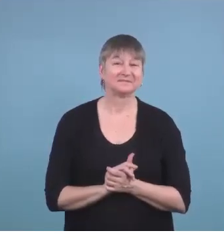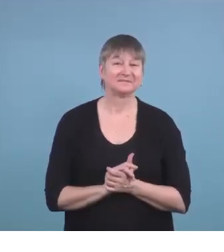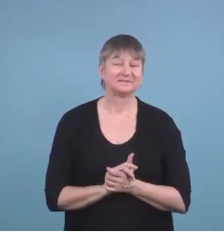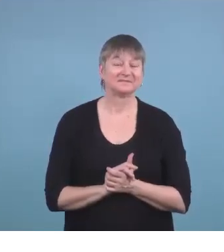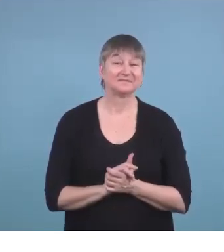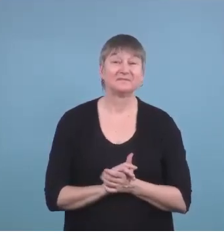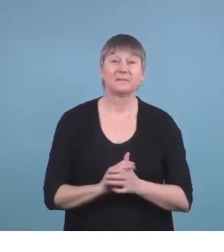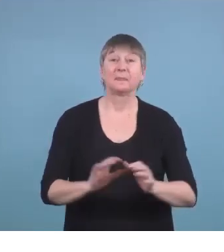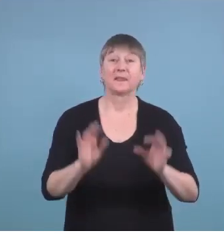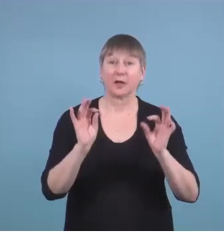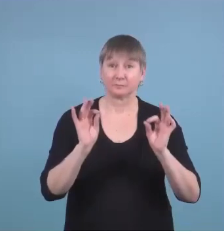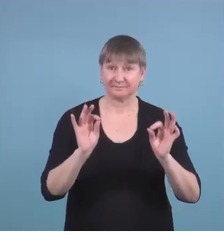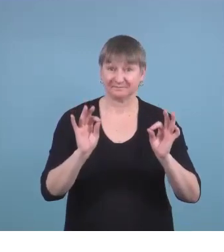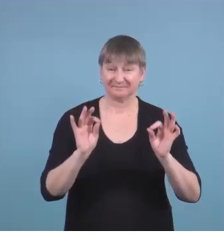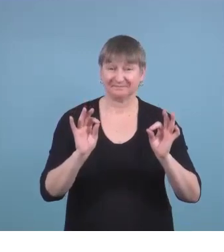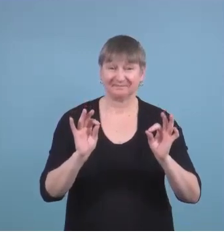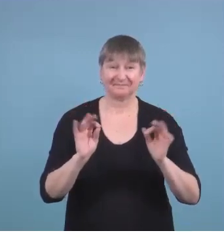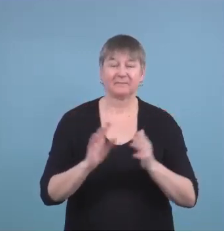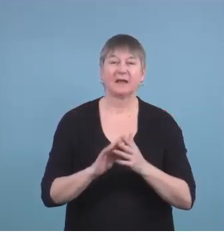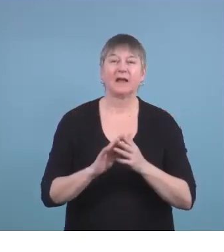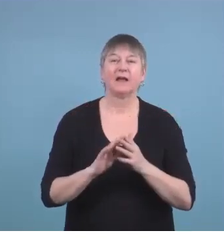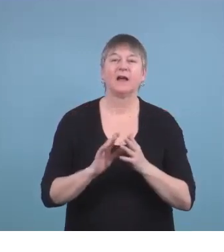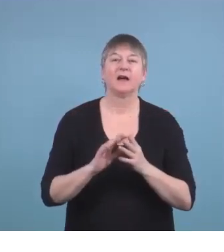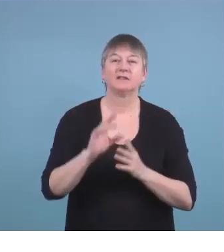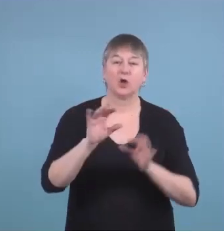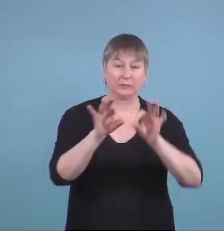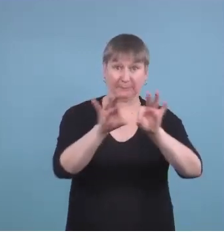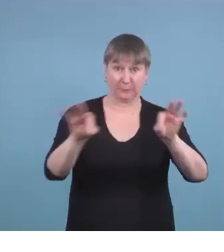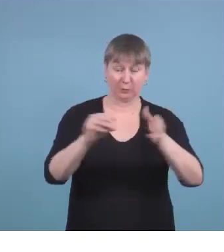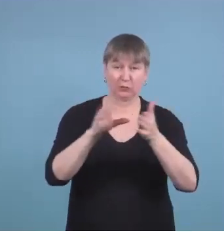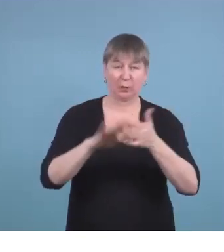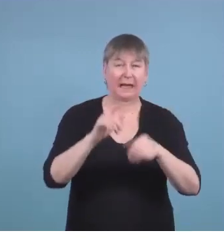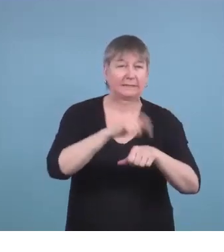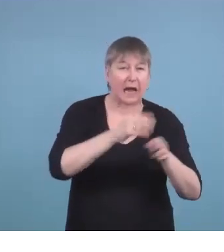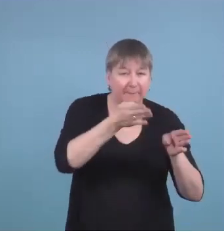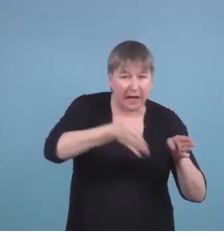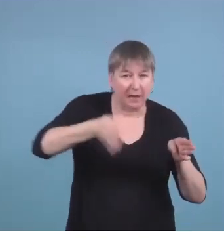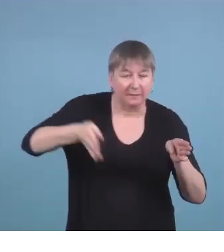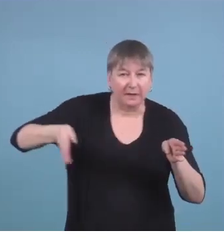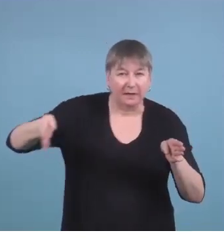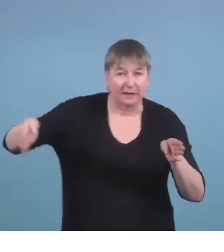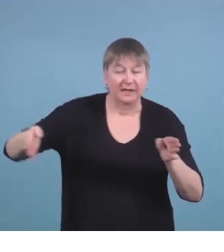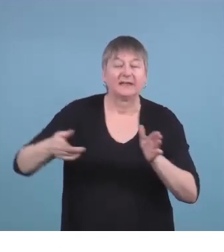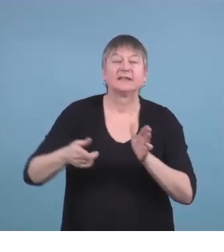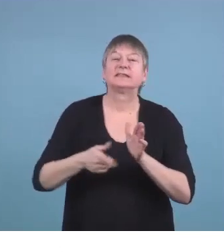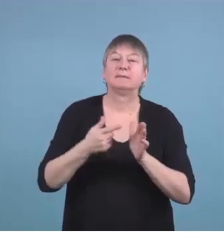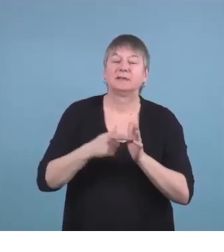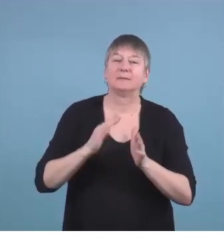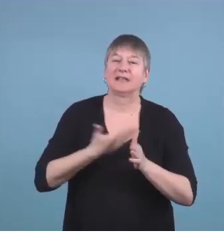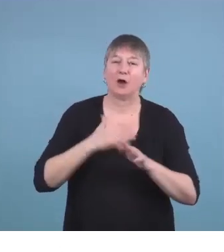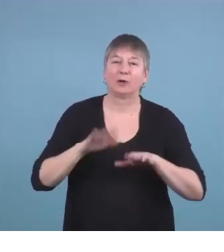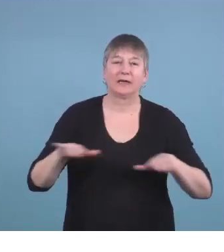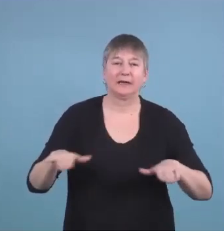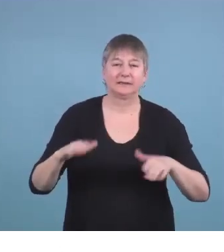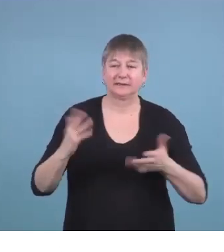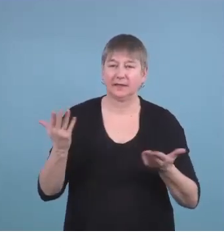All right. So, timelines for diploma students. Sometimes our kids get missed because a lot